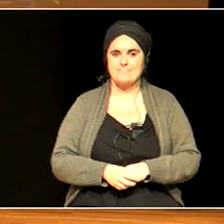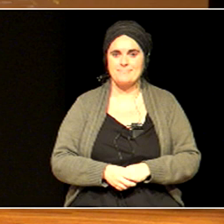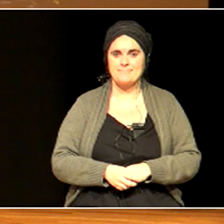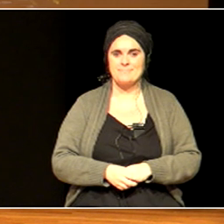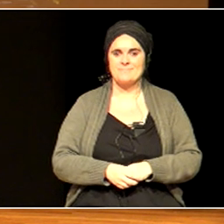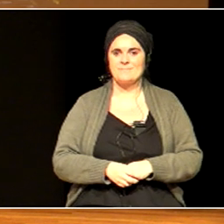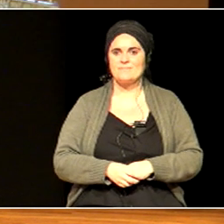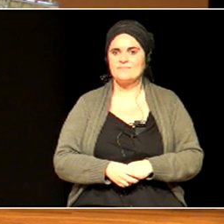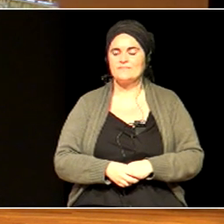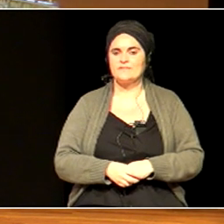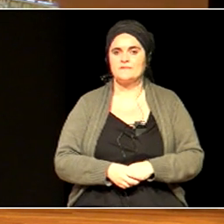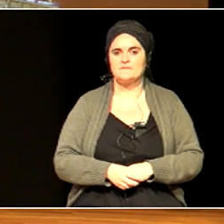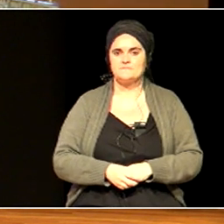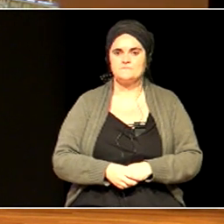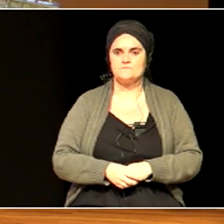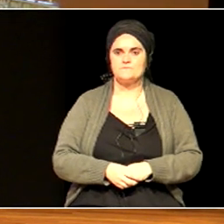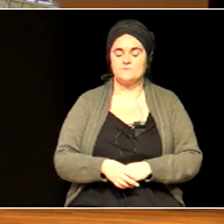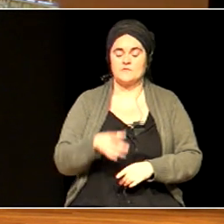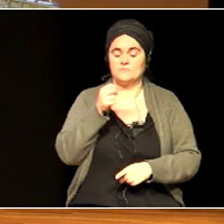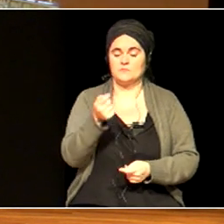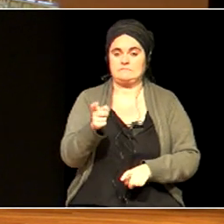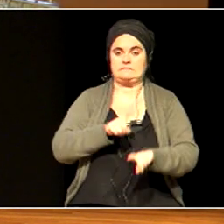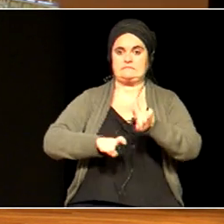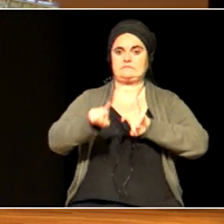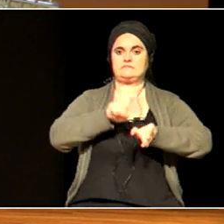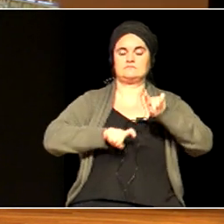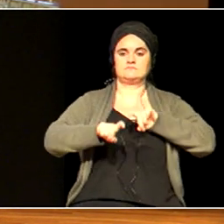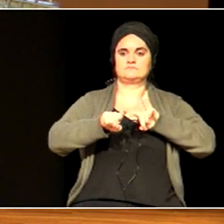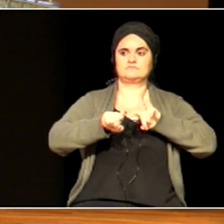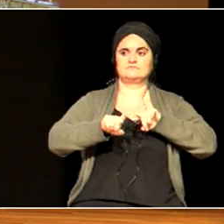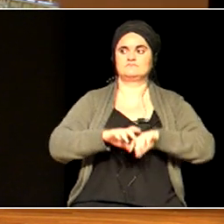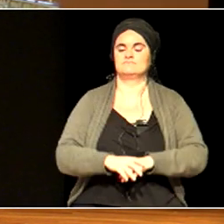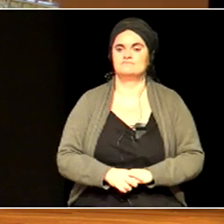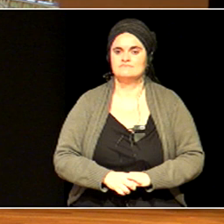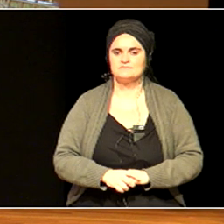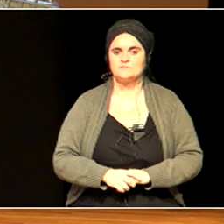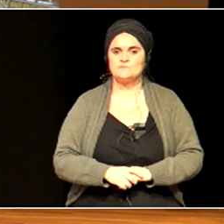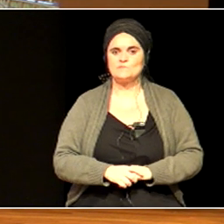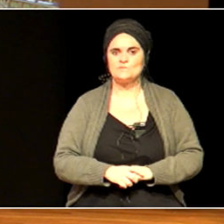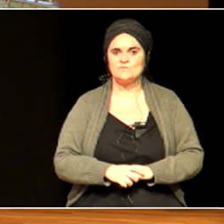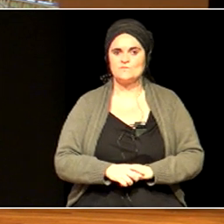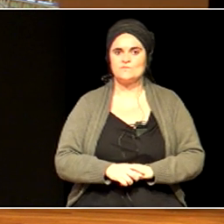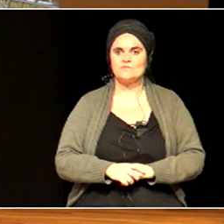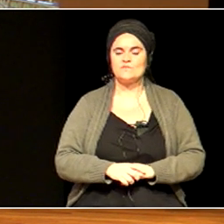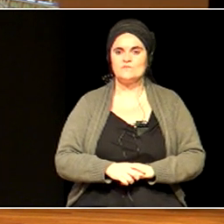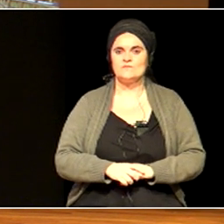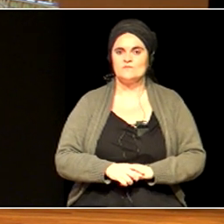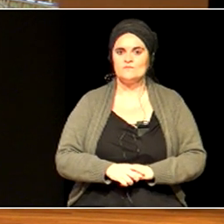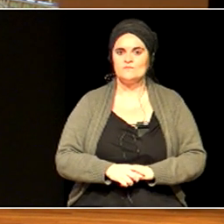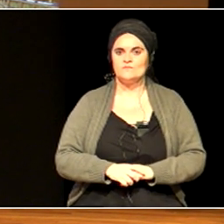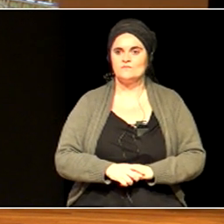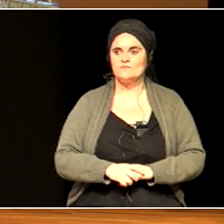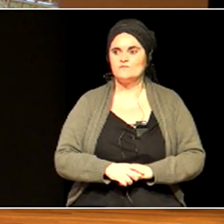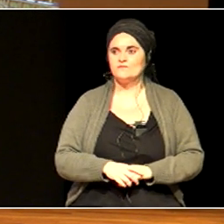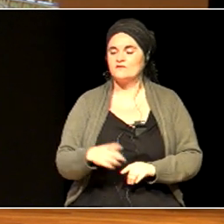I'll just go back. Maybe that happens. Oh, there we go. There are our